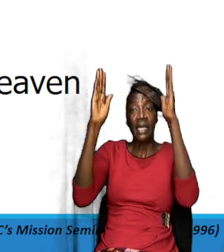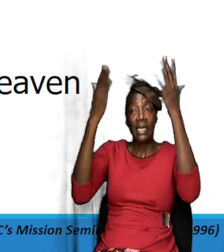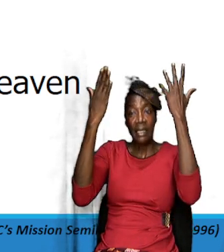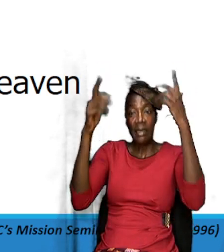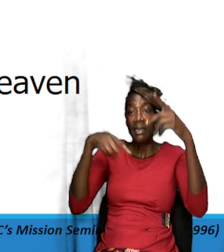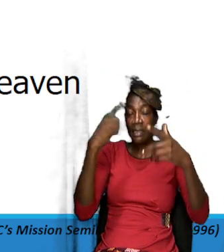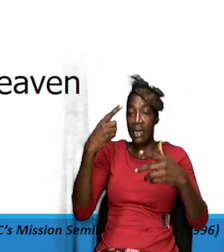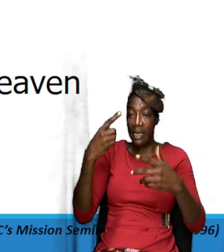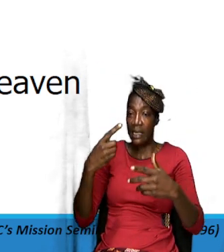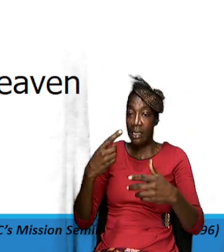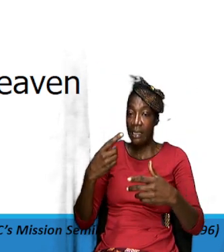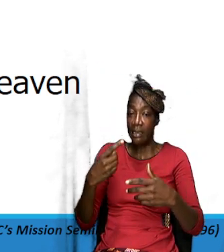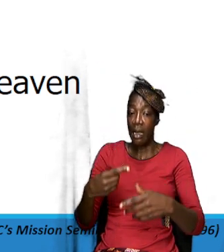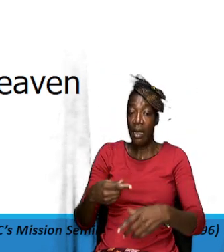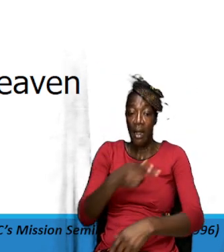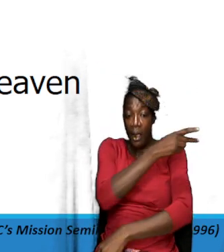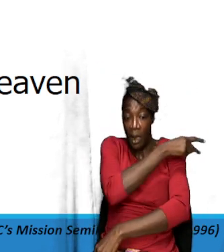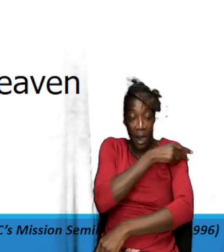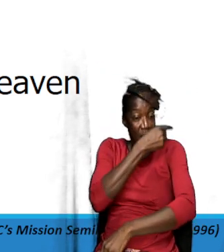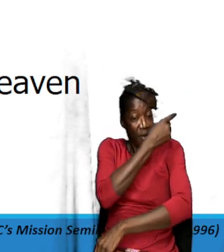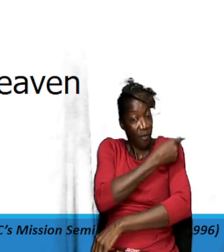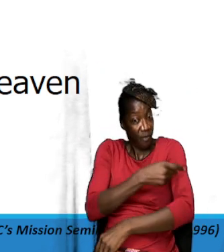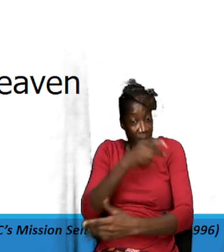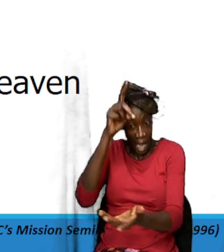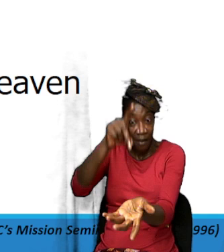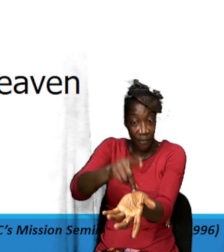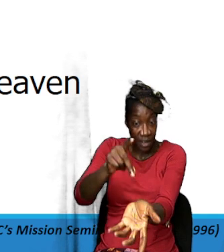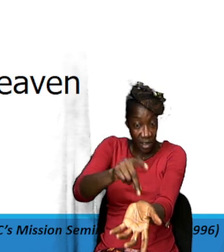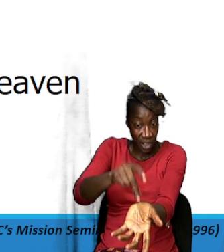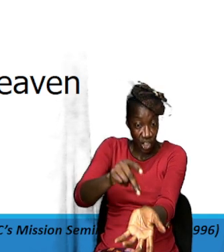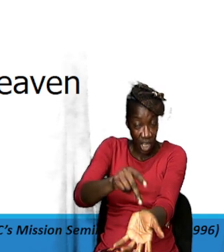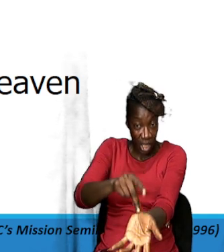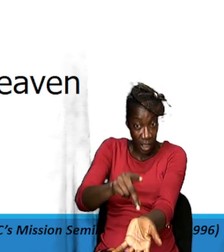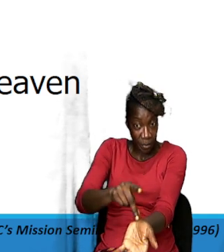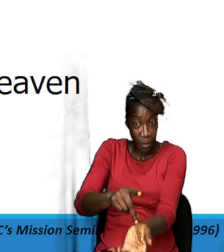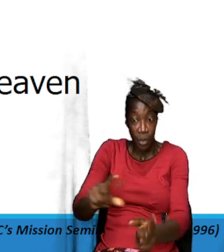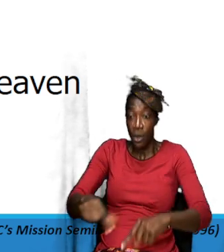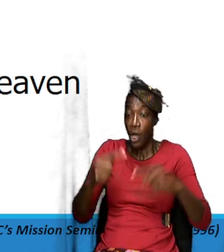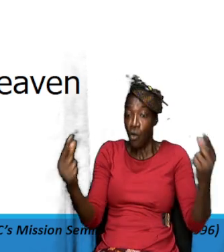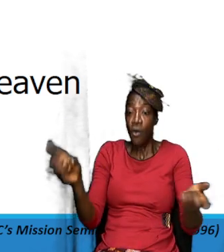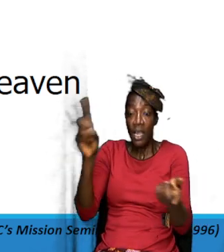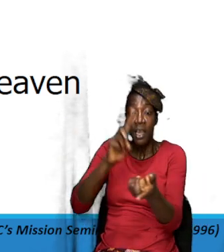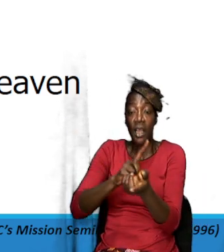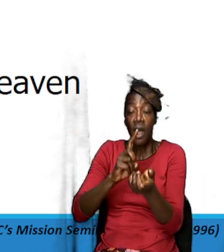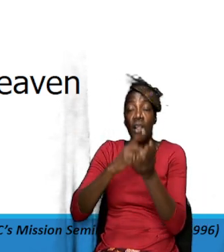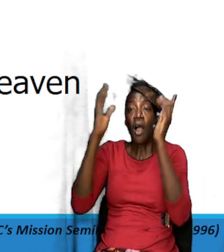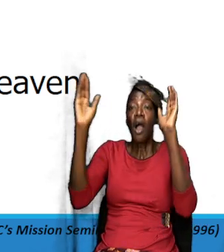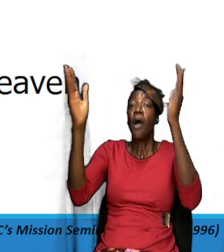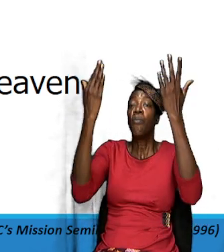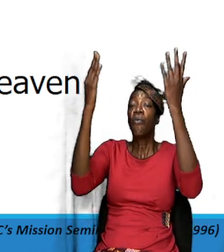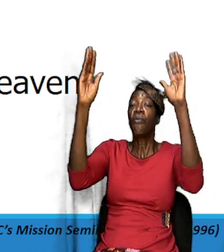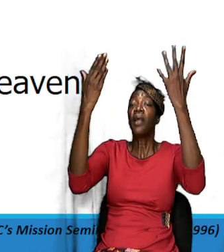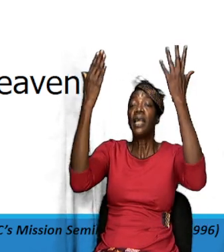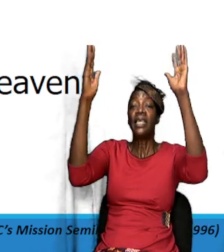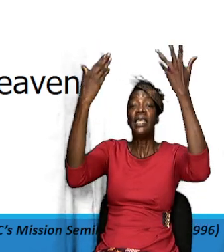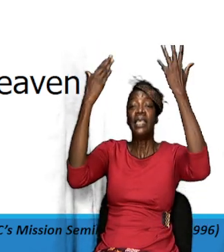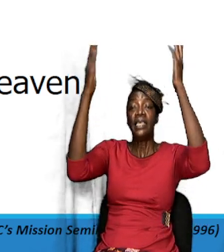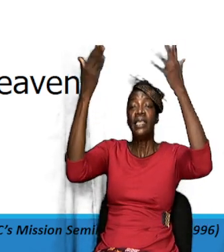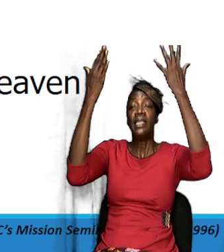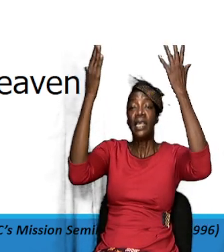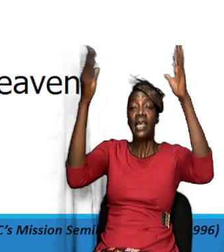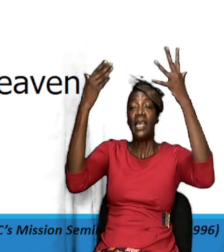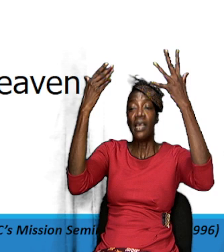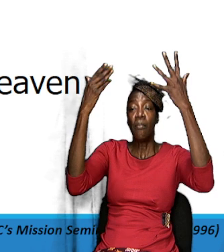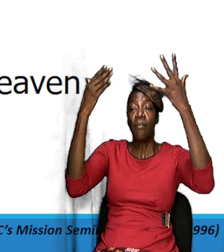great physician oh God you can heal anybody you know so you praise him you spend some time and you praise him in